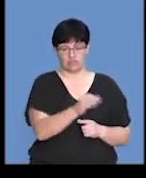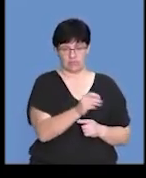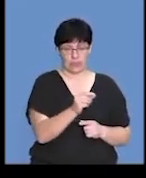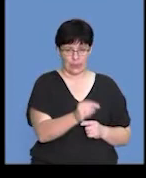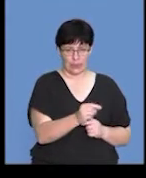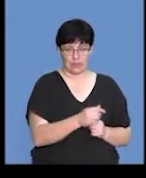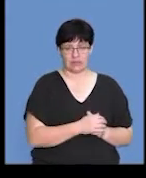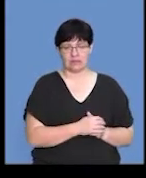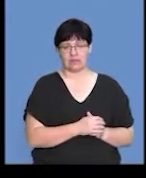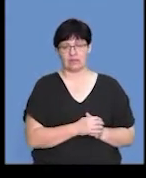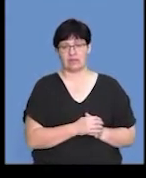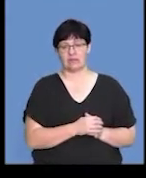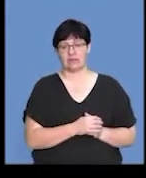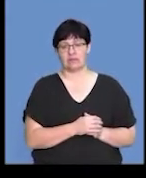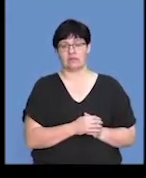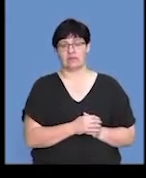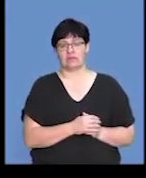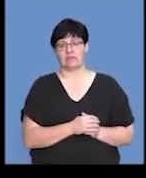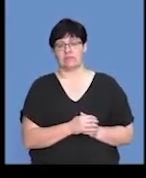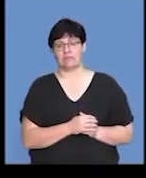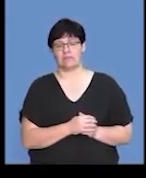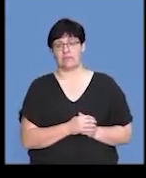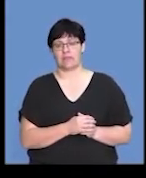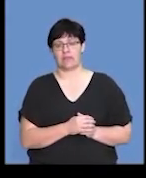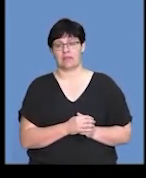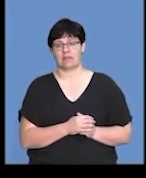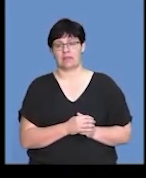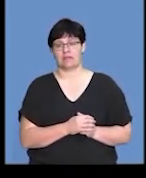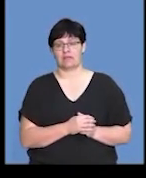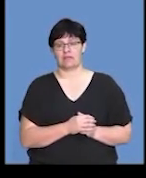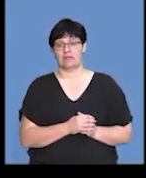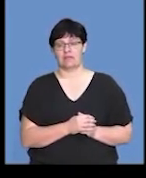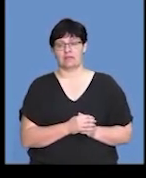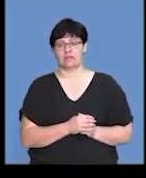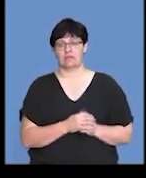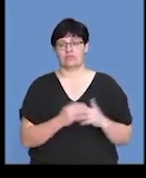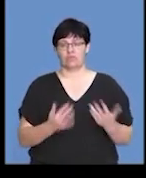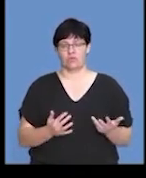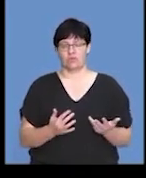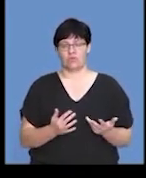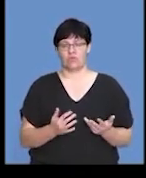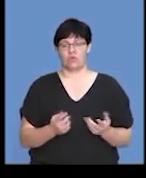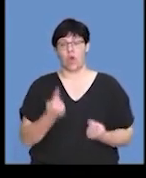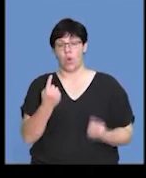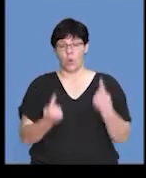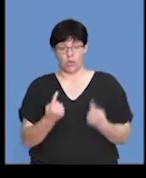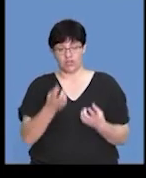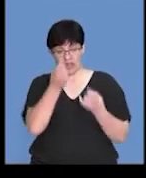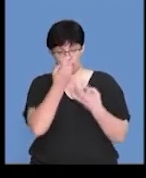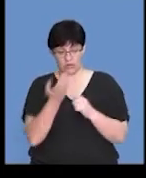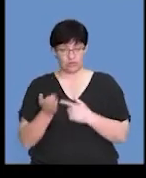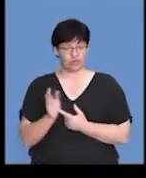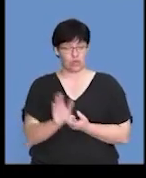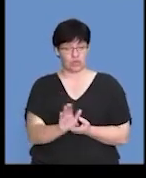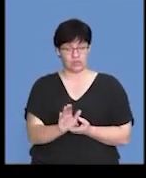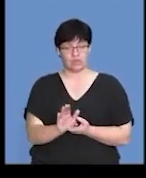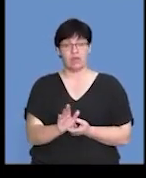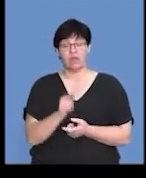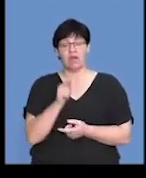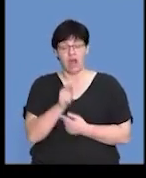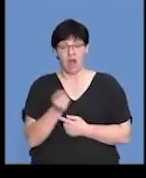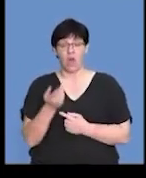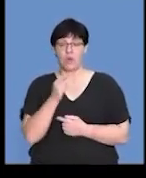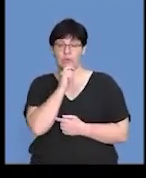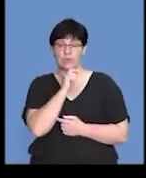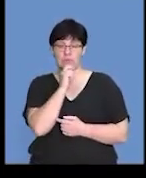case, the frogs, over that period of time. Okay. Which information displayed in the graph